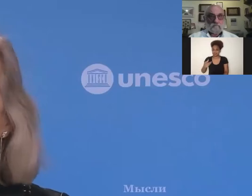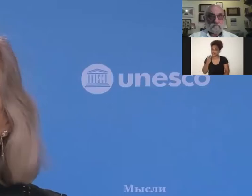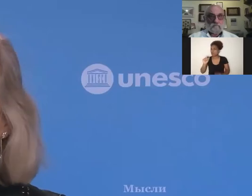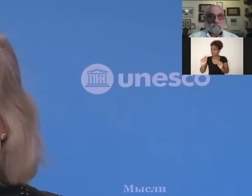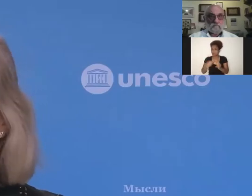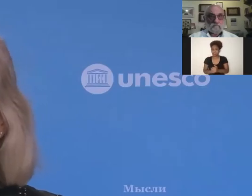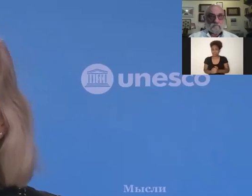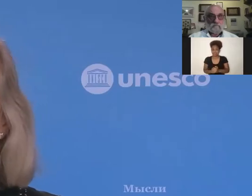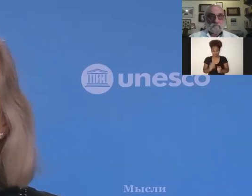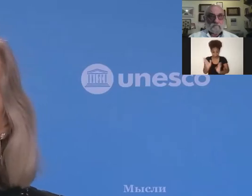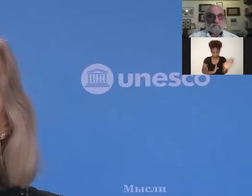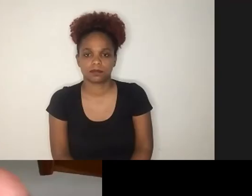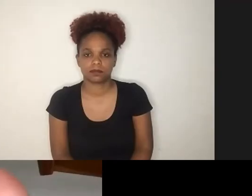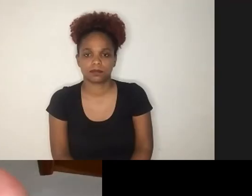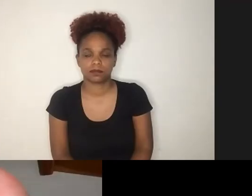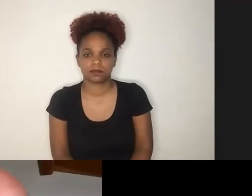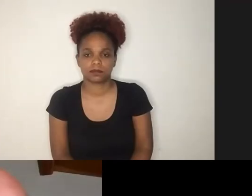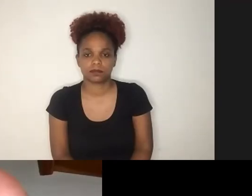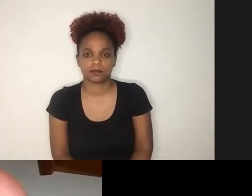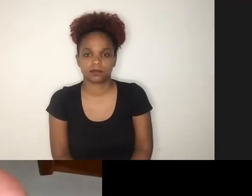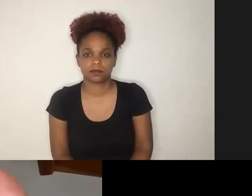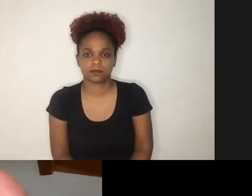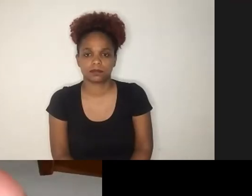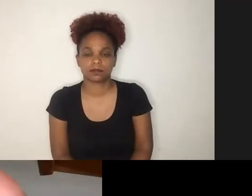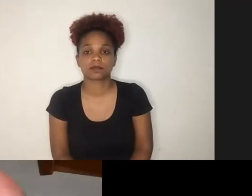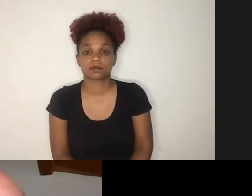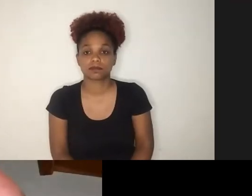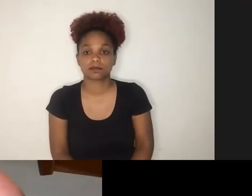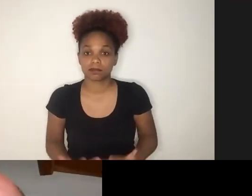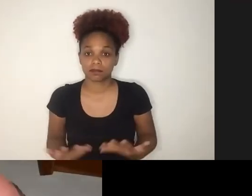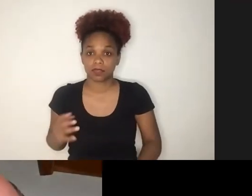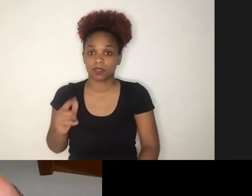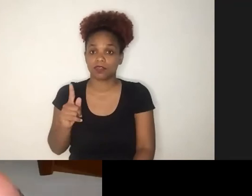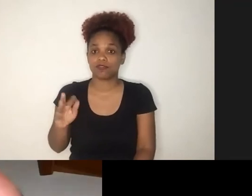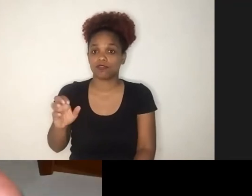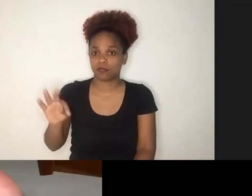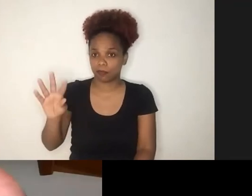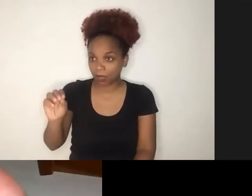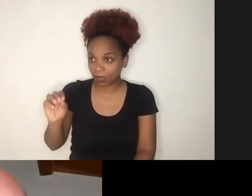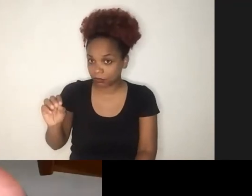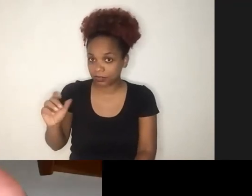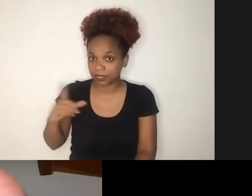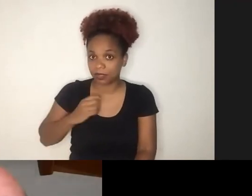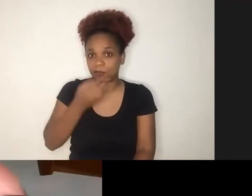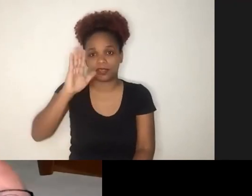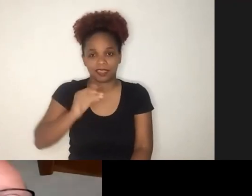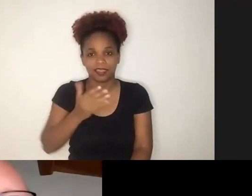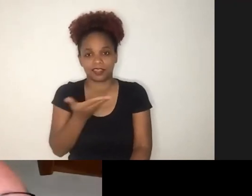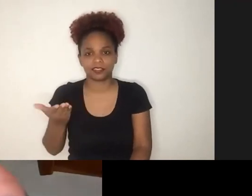a successful meeting. Hi Roberto, good afternoon, good evening to you all.